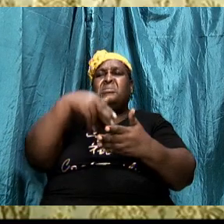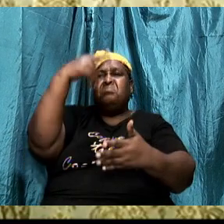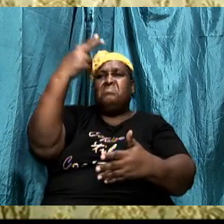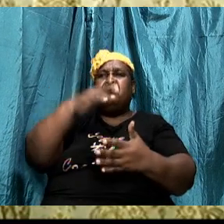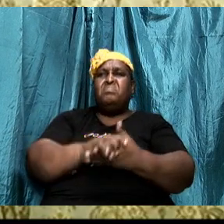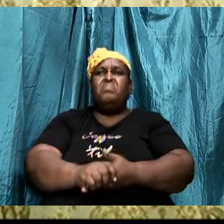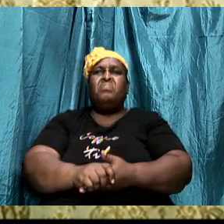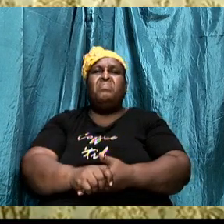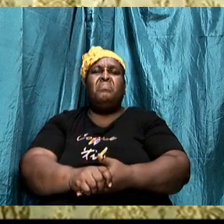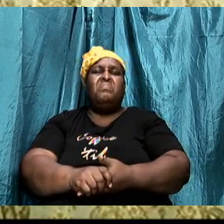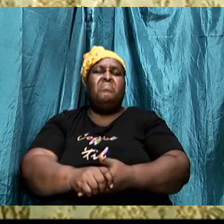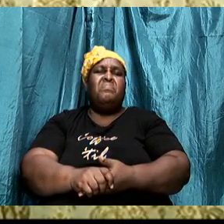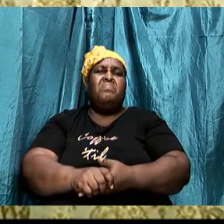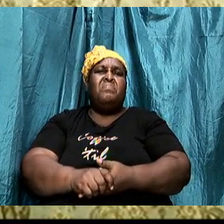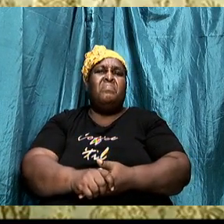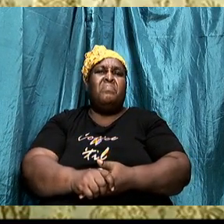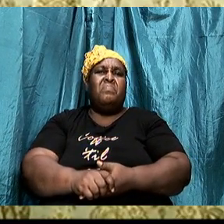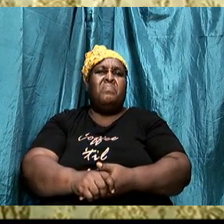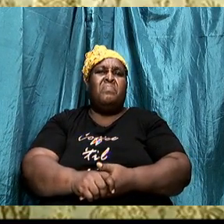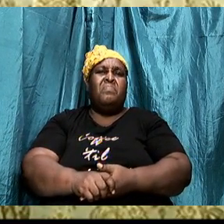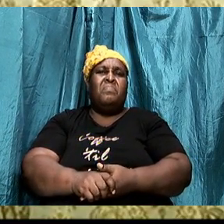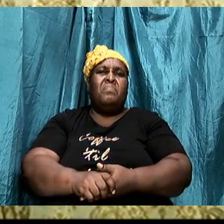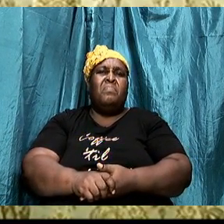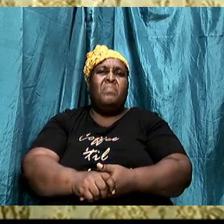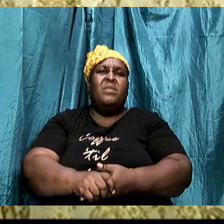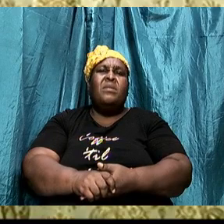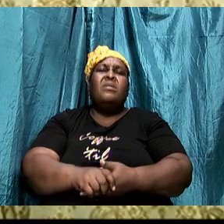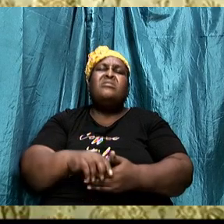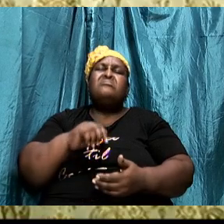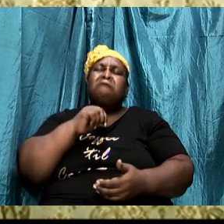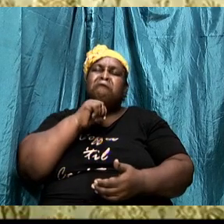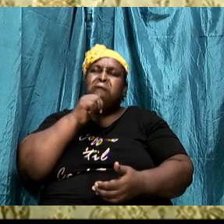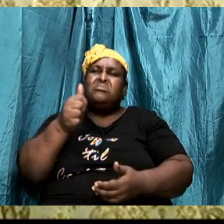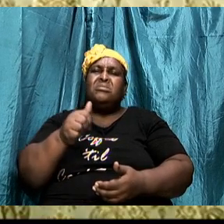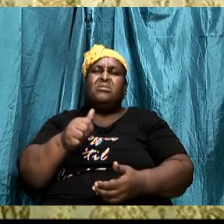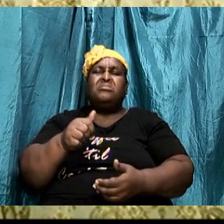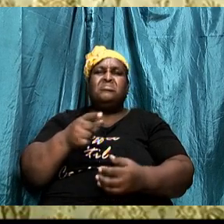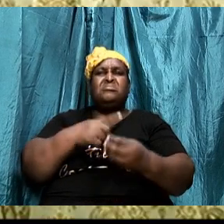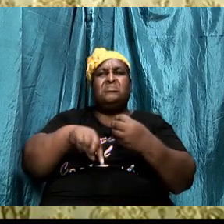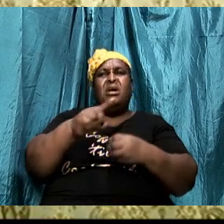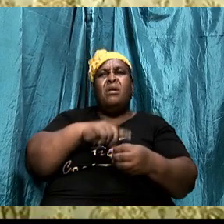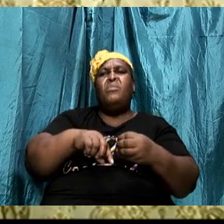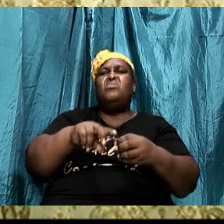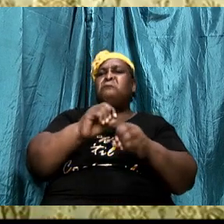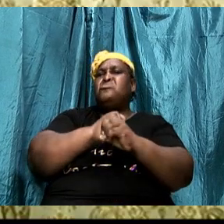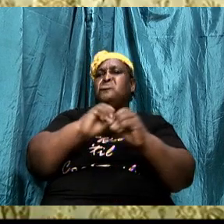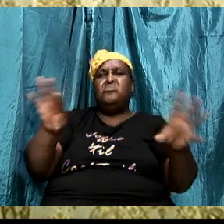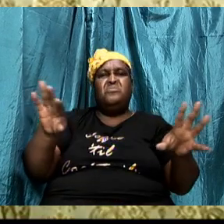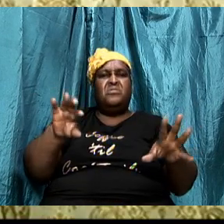Friend, it's not about anything that we possess.